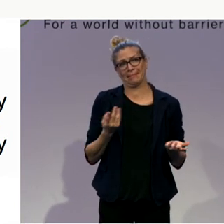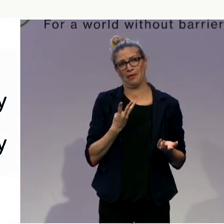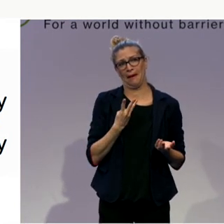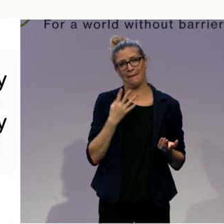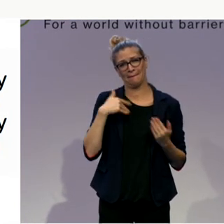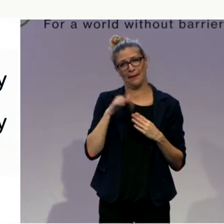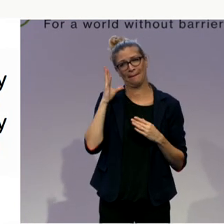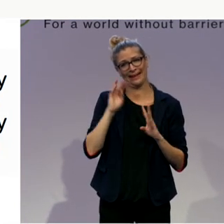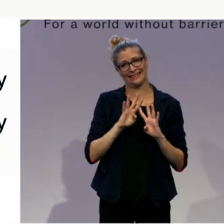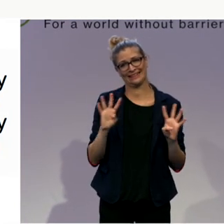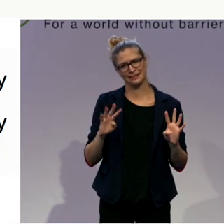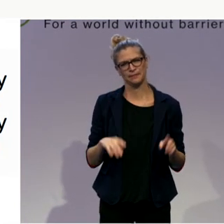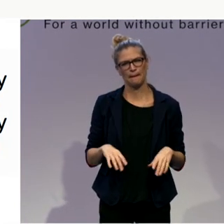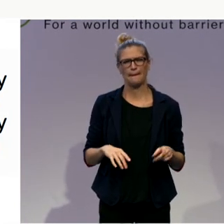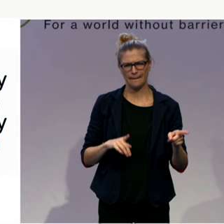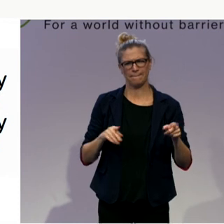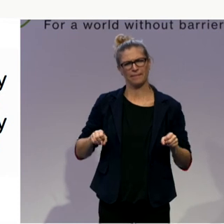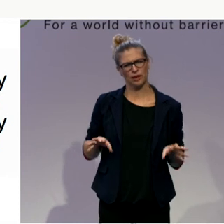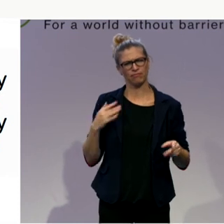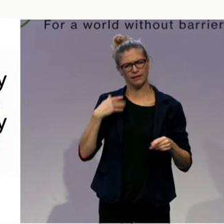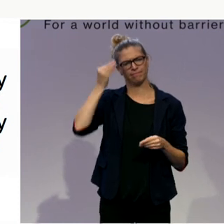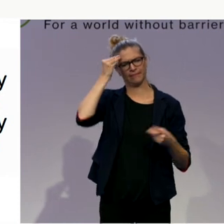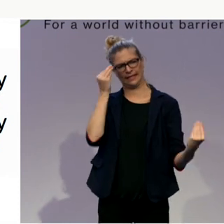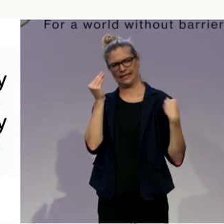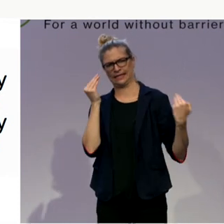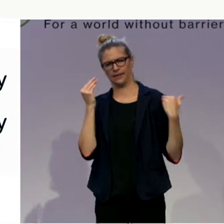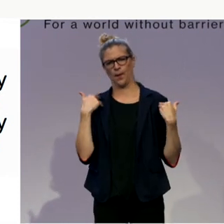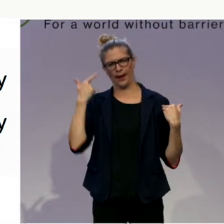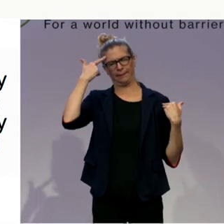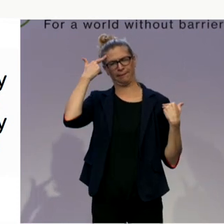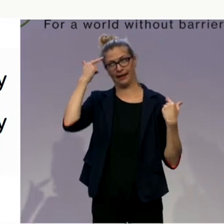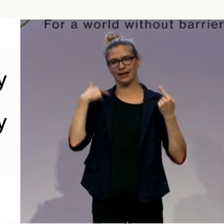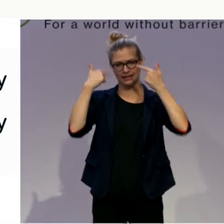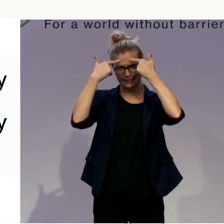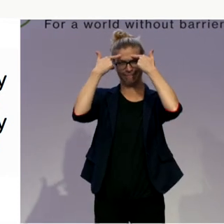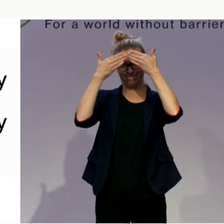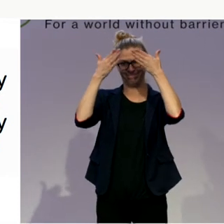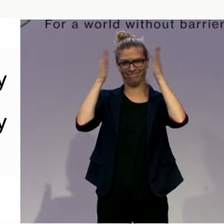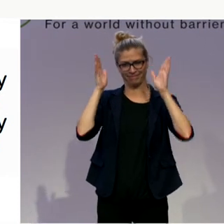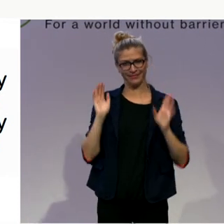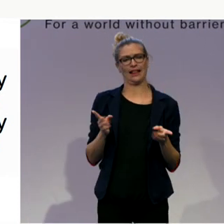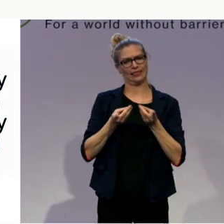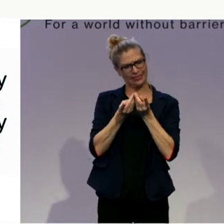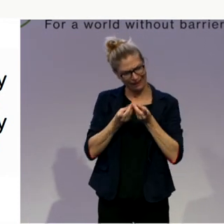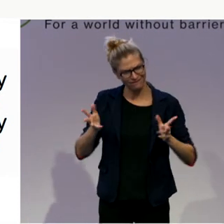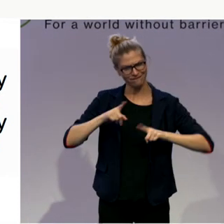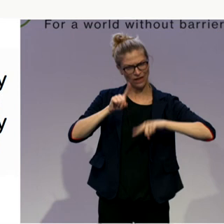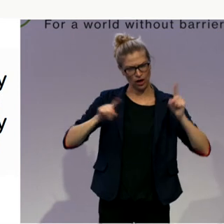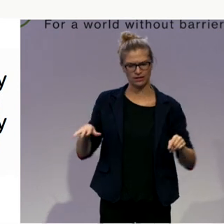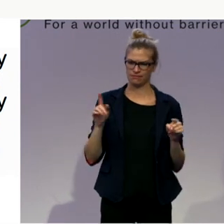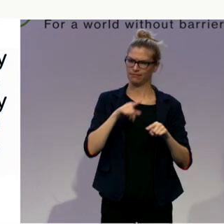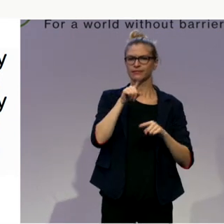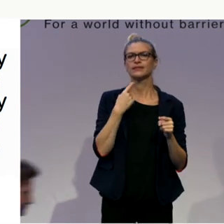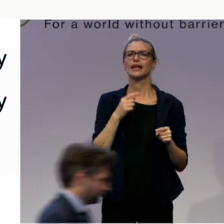constantly reminding us we always have to be mindful of the different needs that every single one of us experiences.